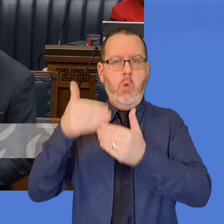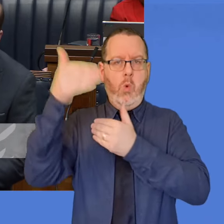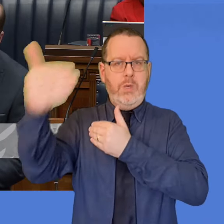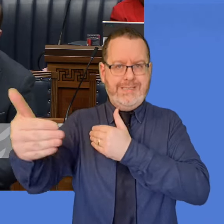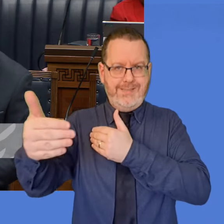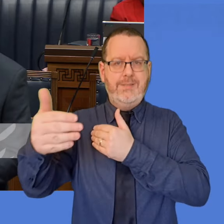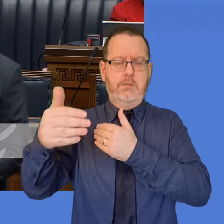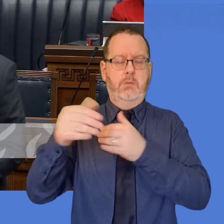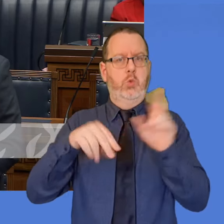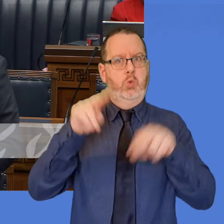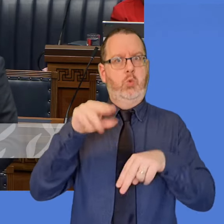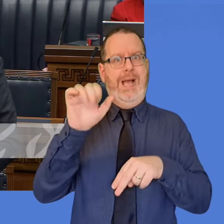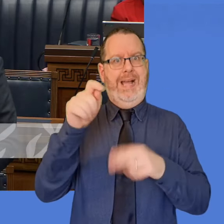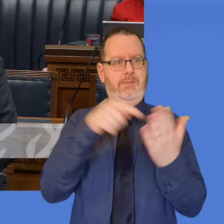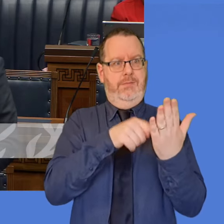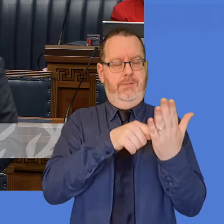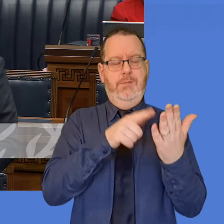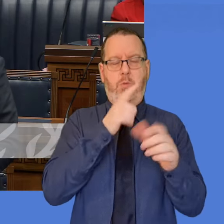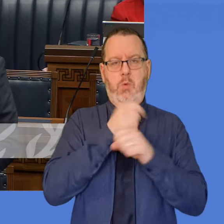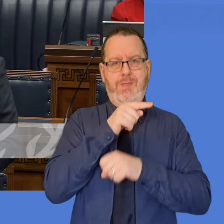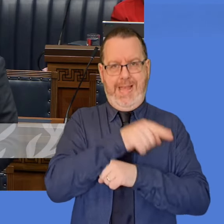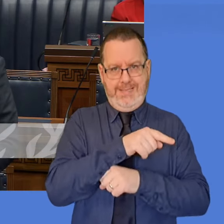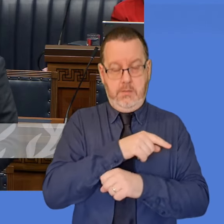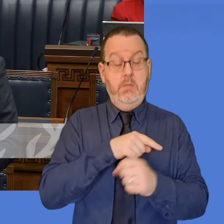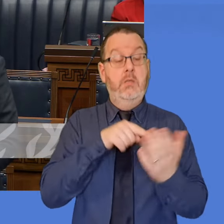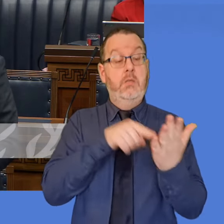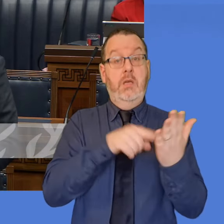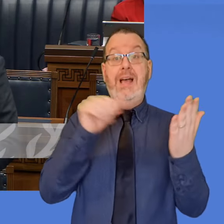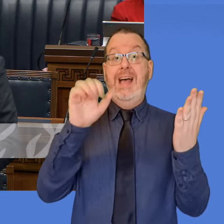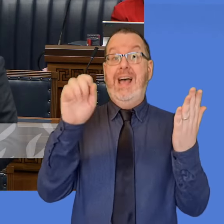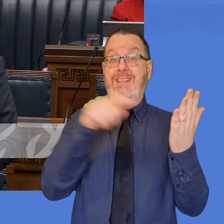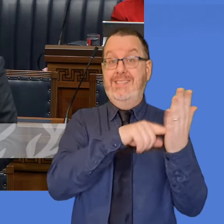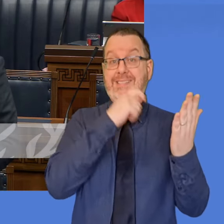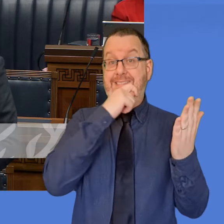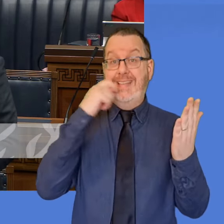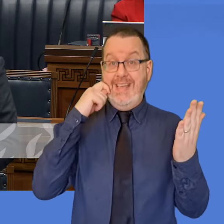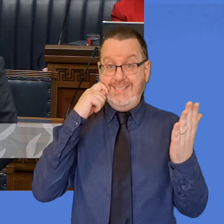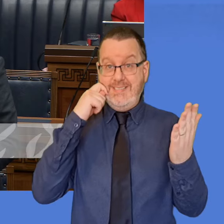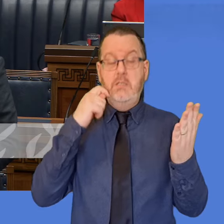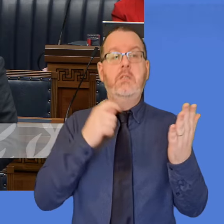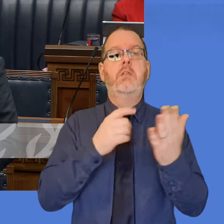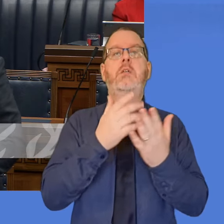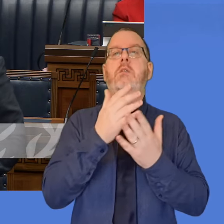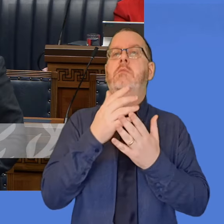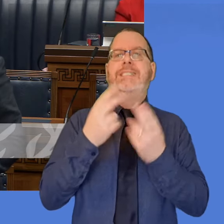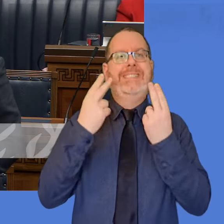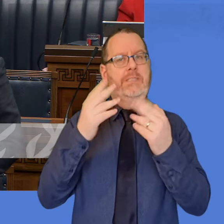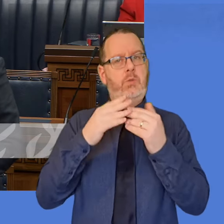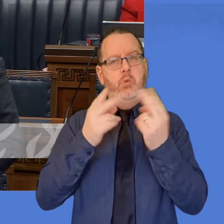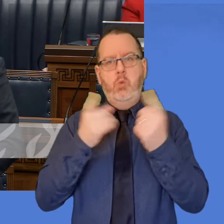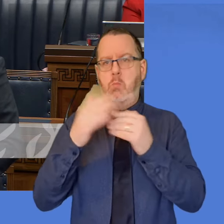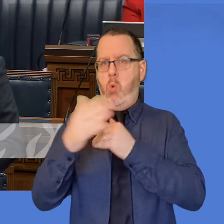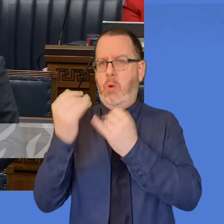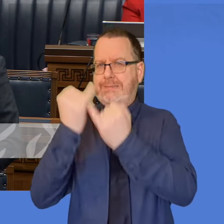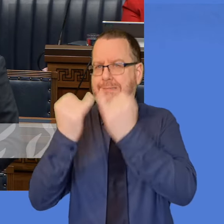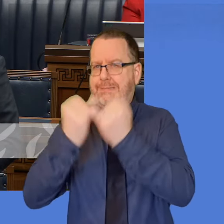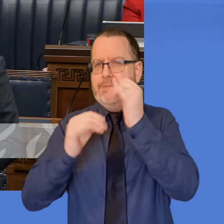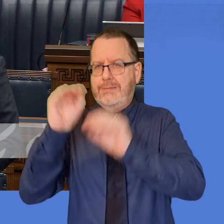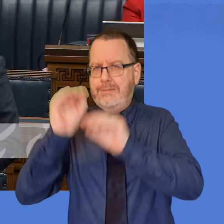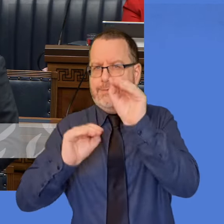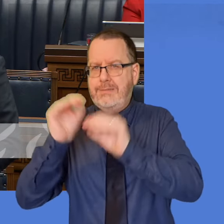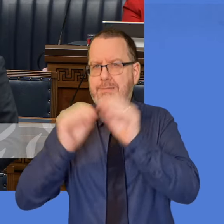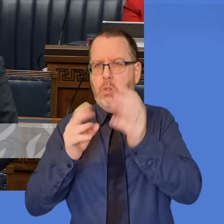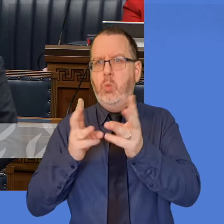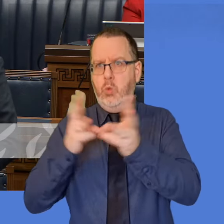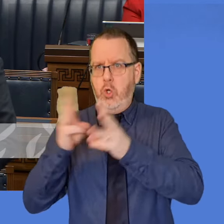The Act also specifies that regulations on exemptions must be in place before these longer notice periods are commenced. This is